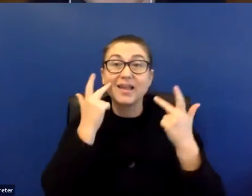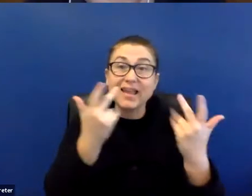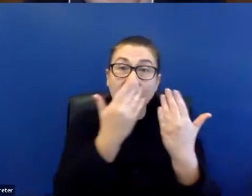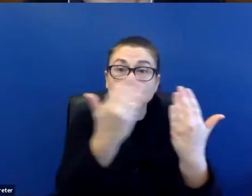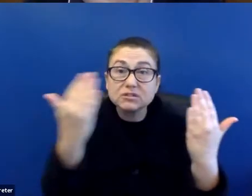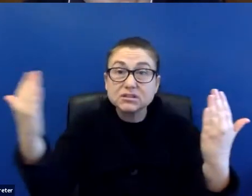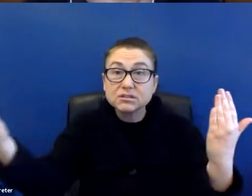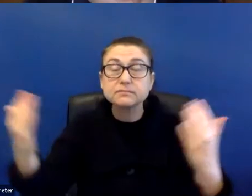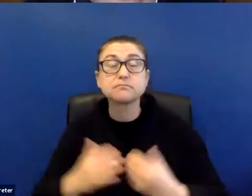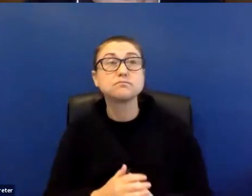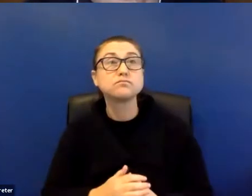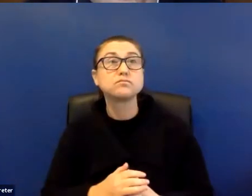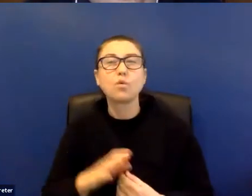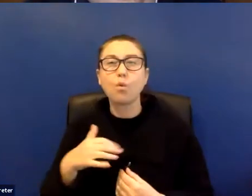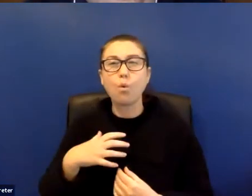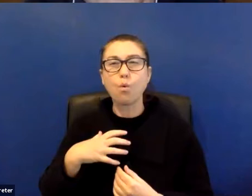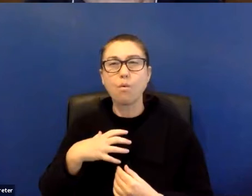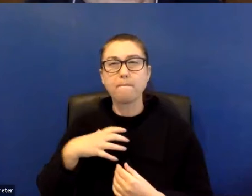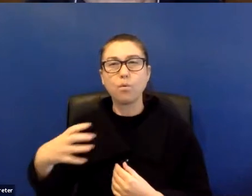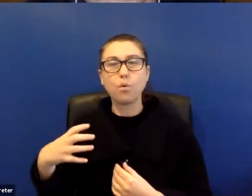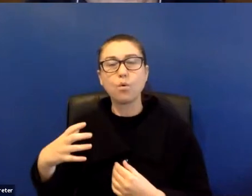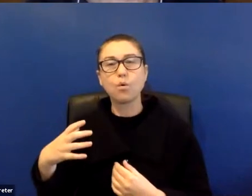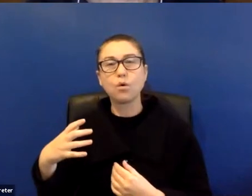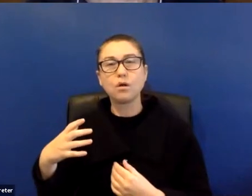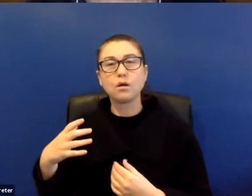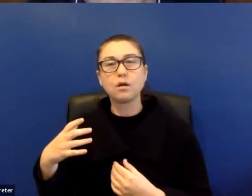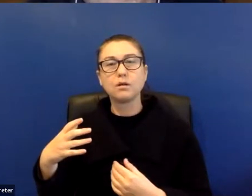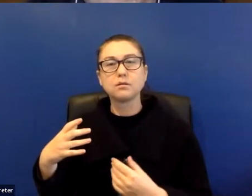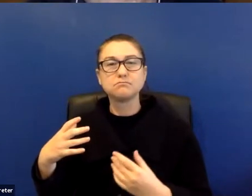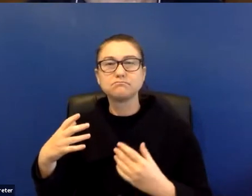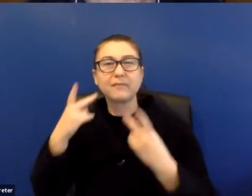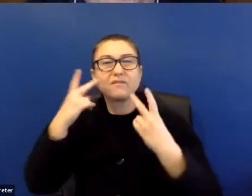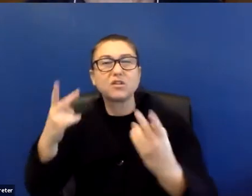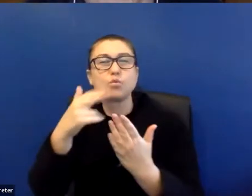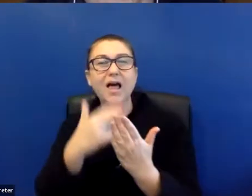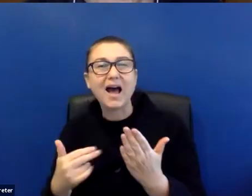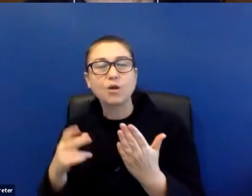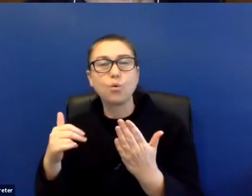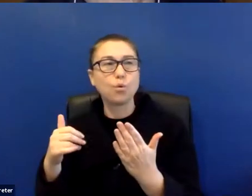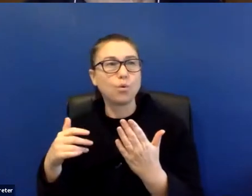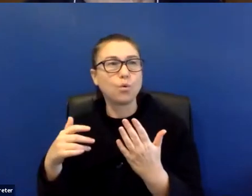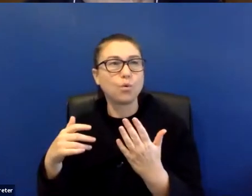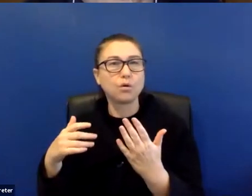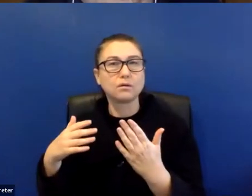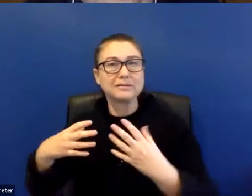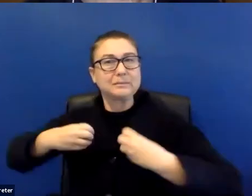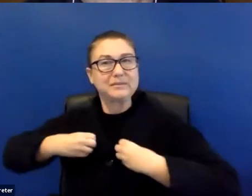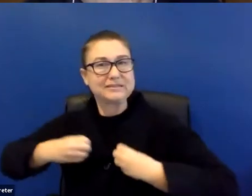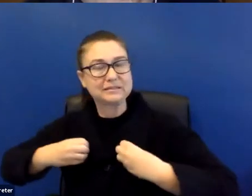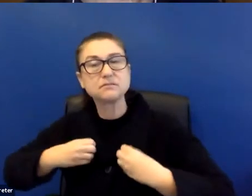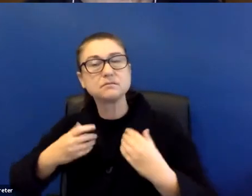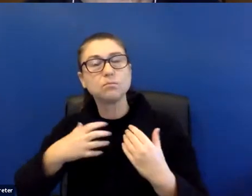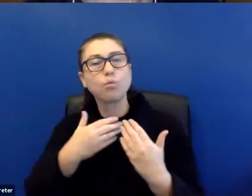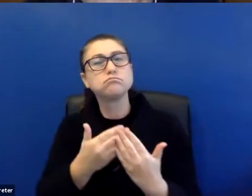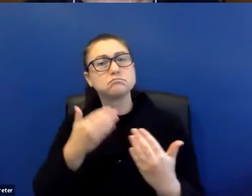more commercial literature or visual arts practice. And it just so happens, I think, that we've been able to